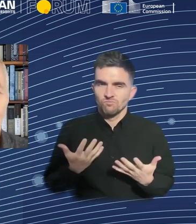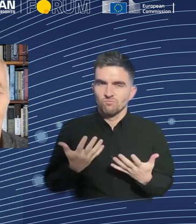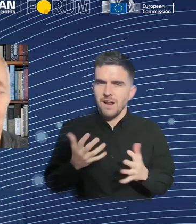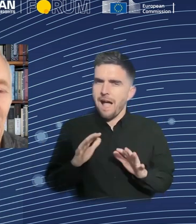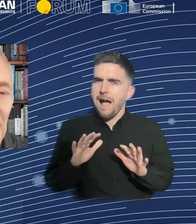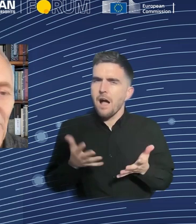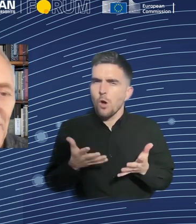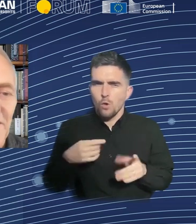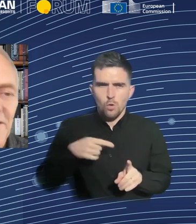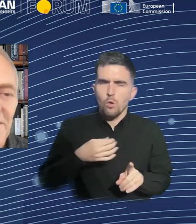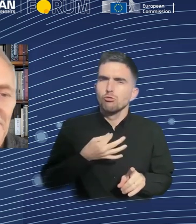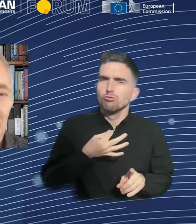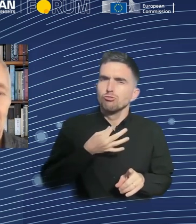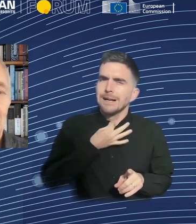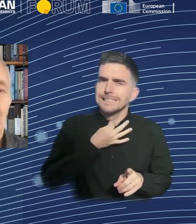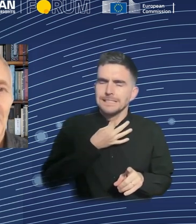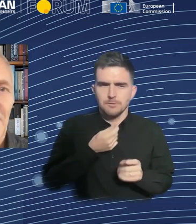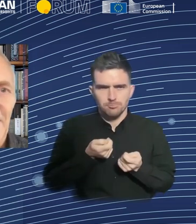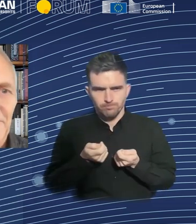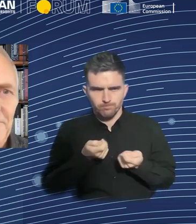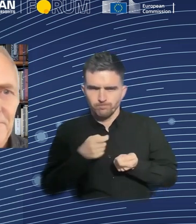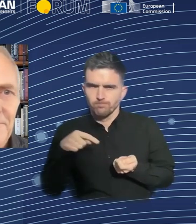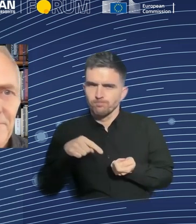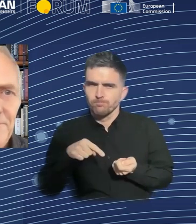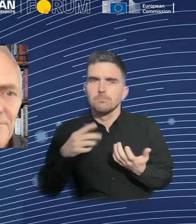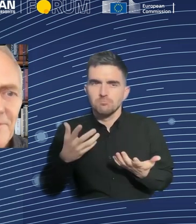on the climate crisis. Next slide.